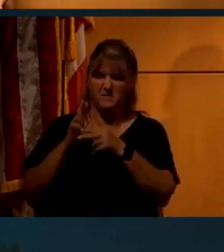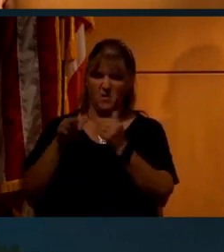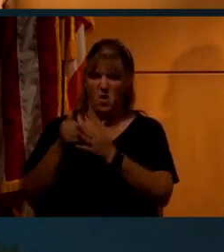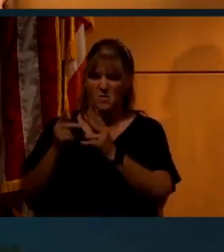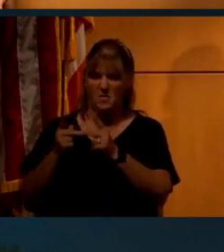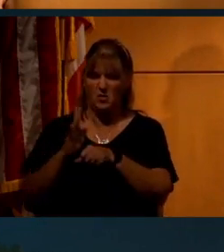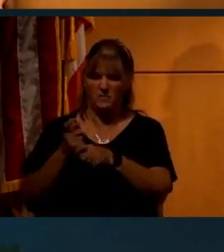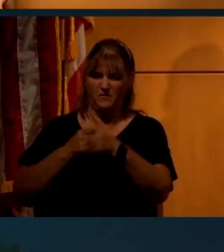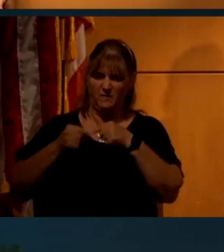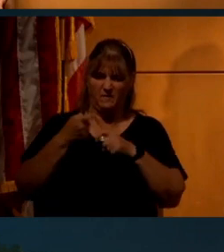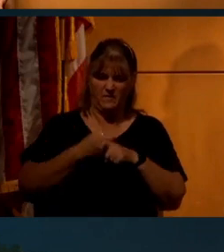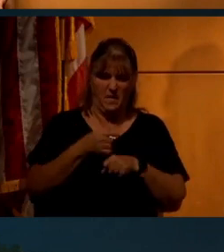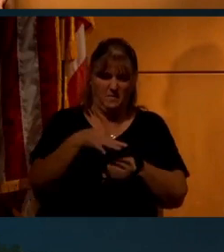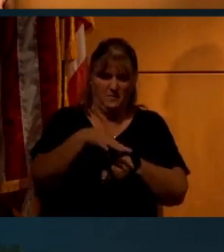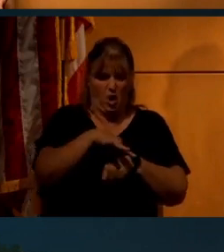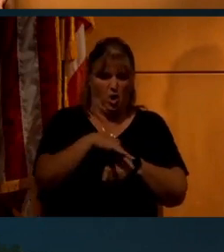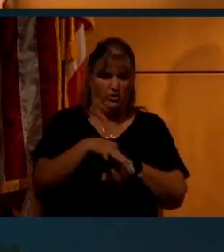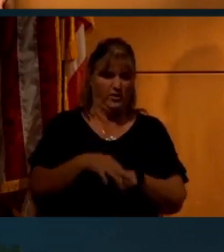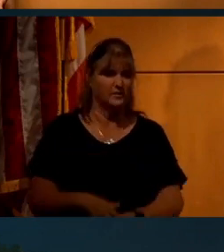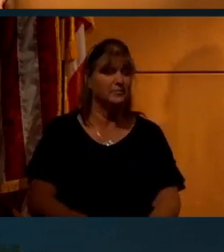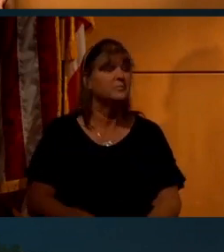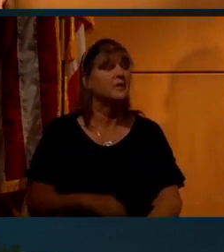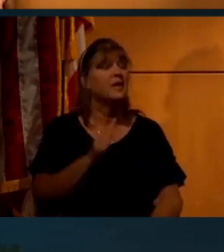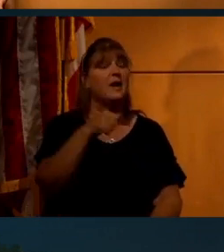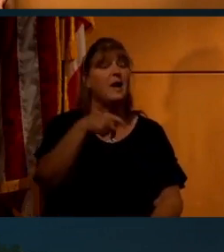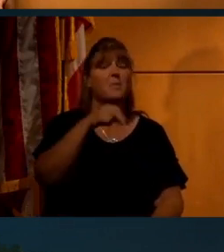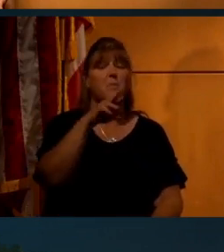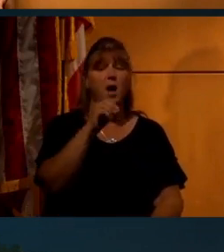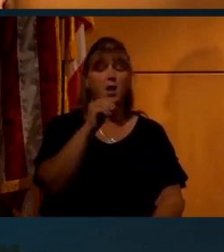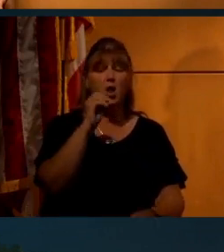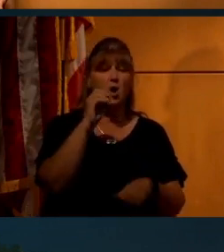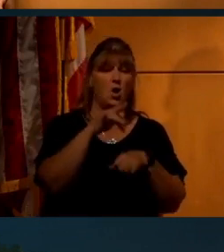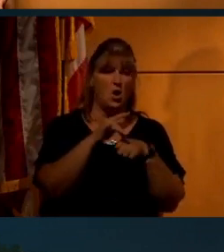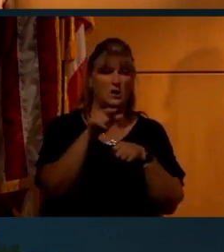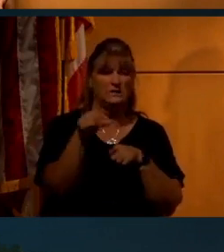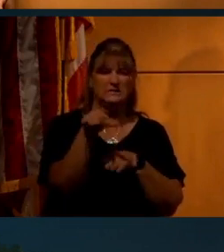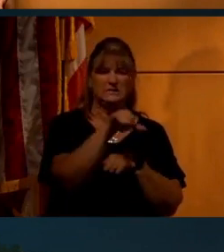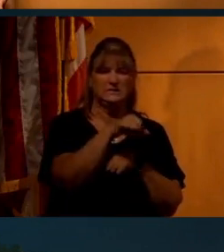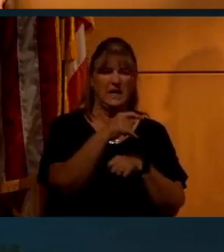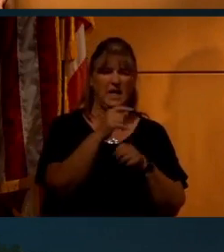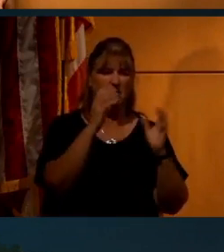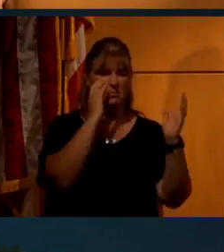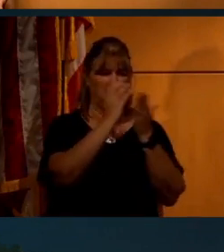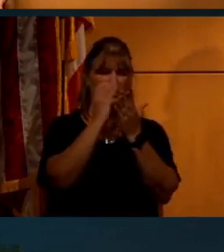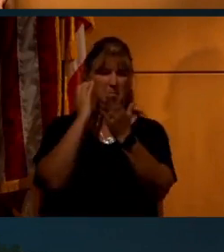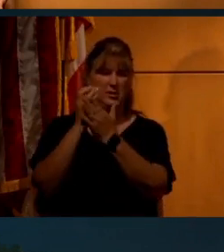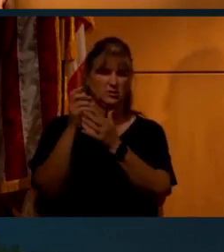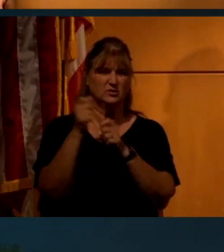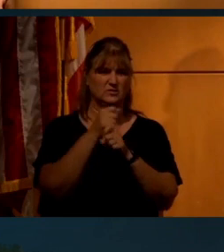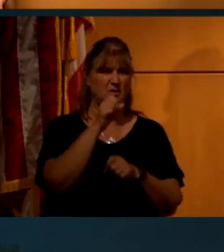Earth. The Apollo footage is strikingly similar to the scenes in Capricorn One.